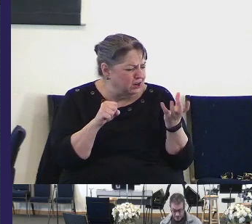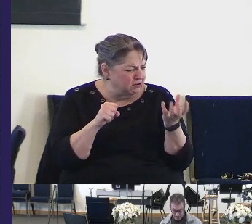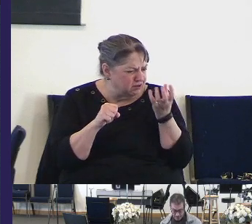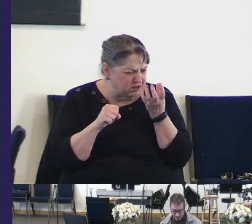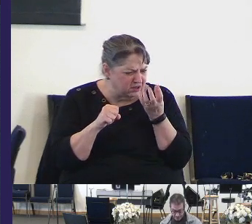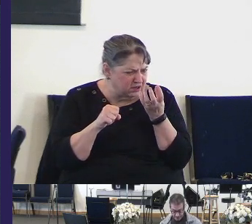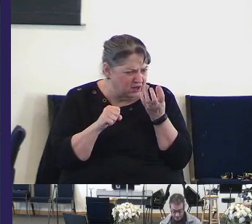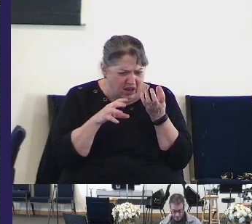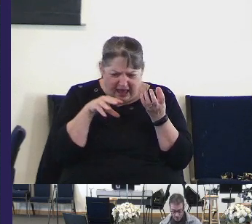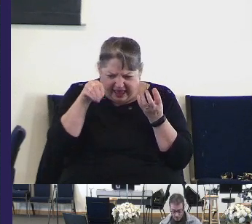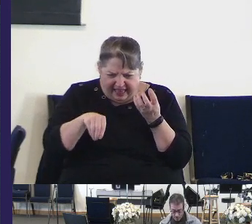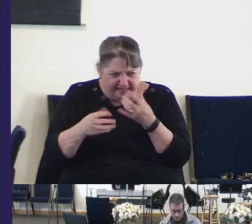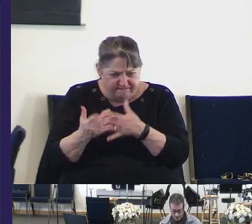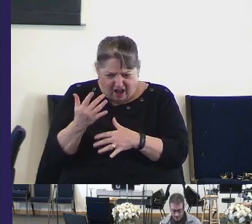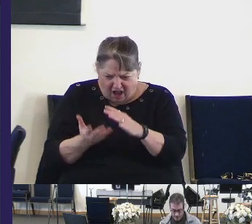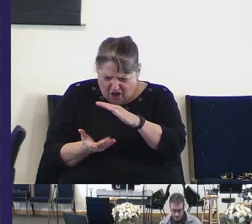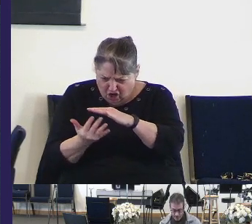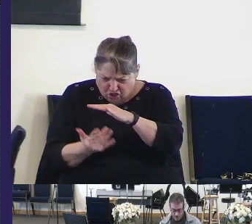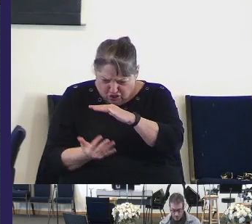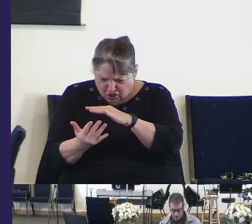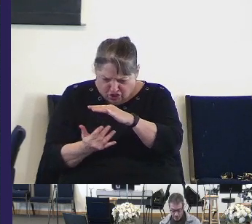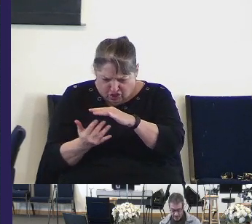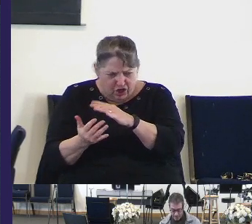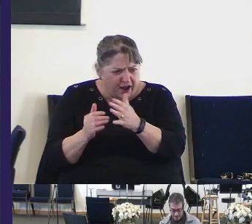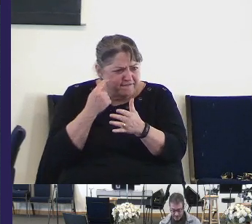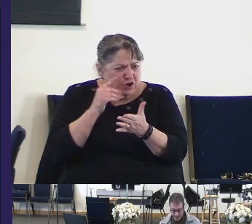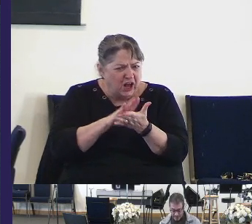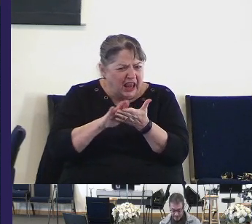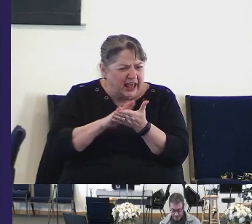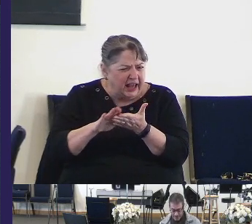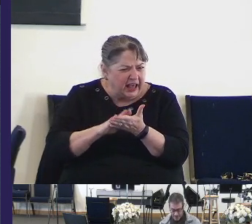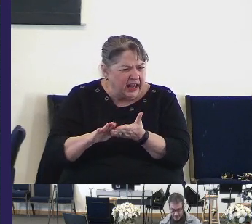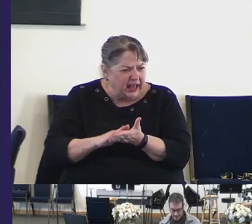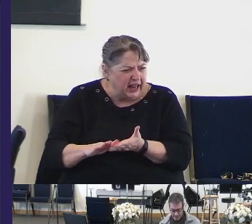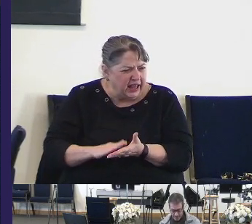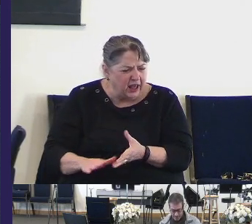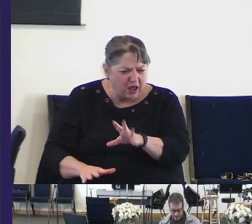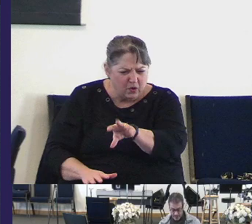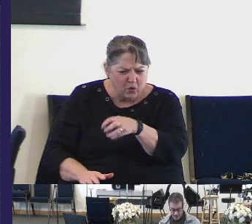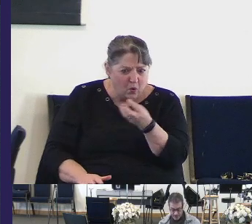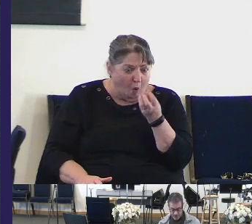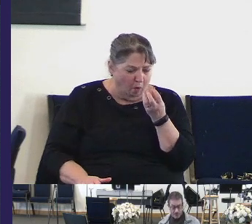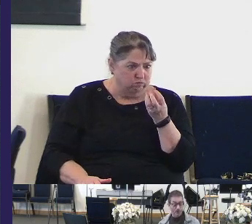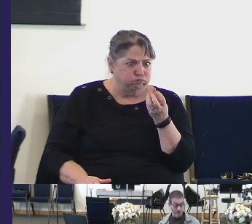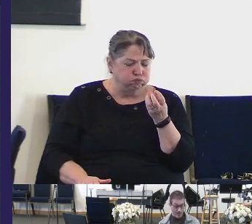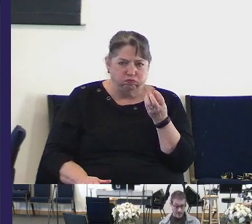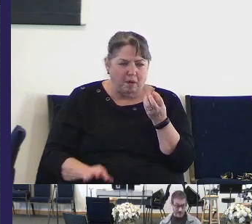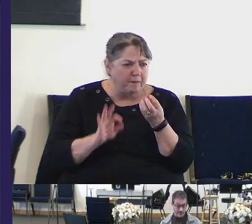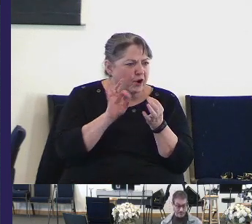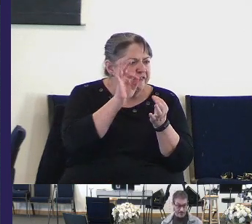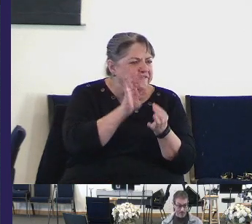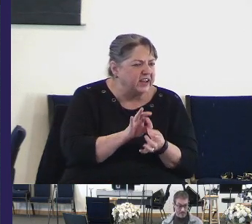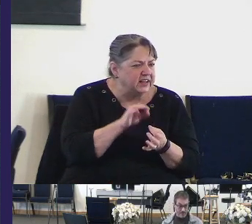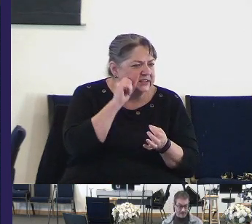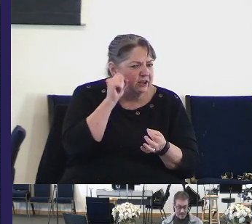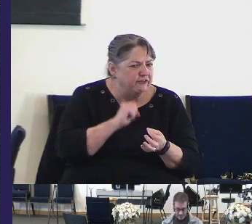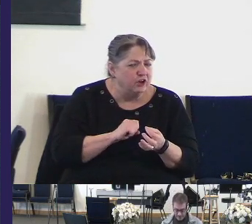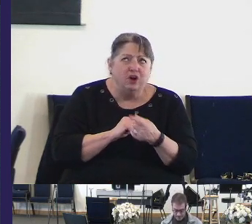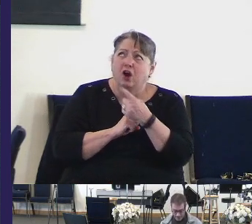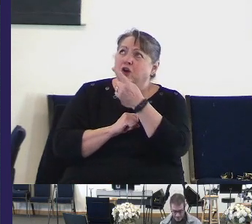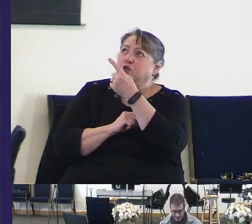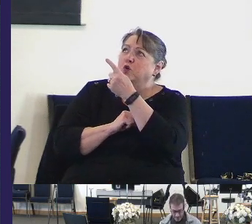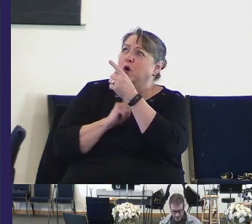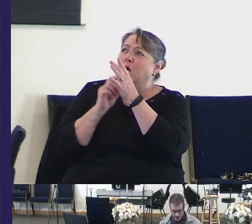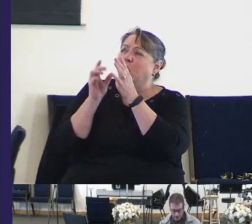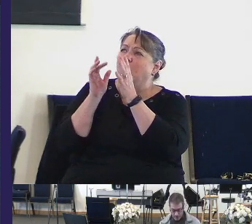silver oh Lord you will keep us safe by the way he uses the word us so there are other godly